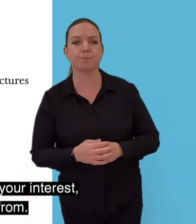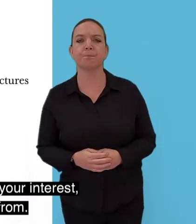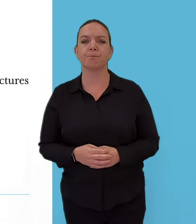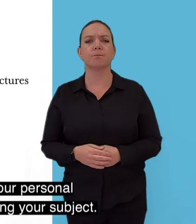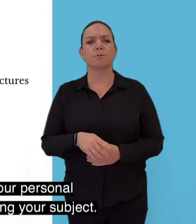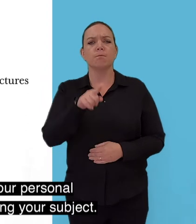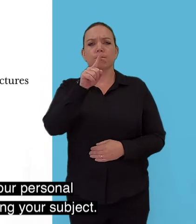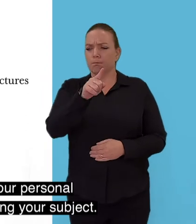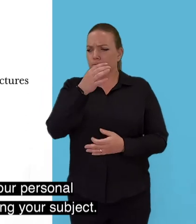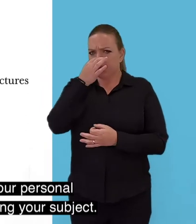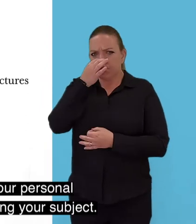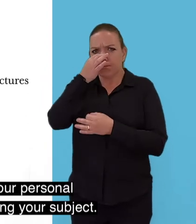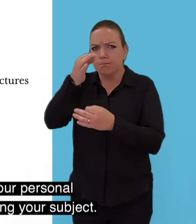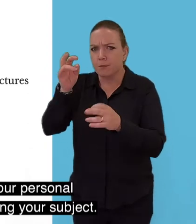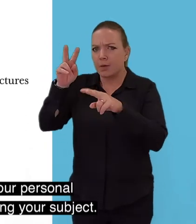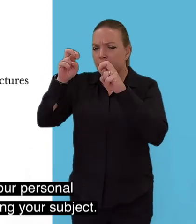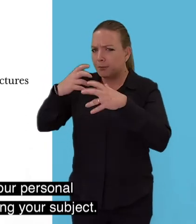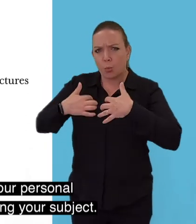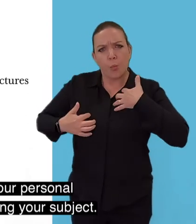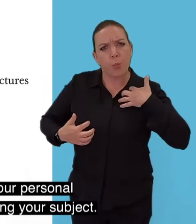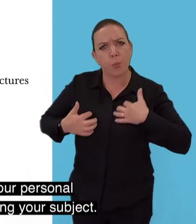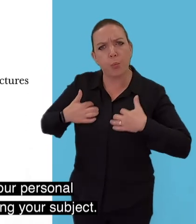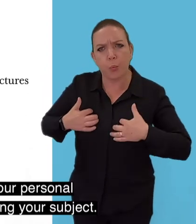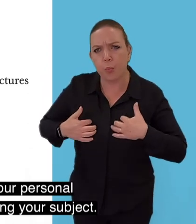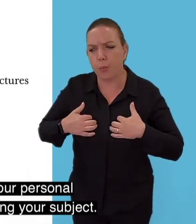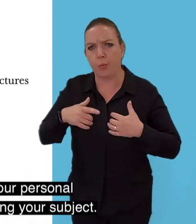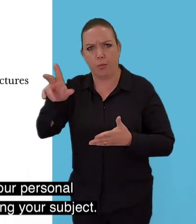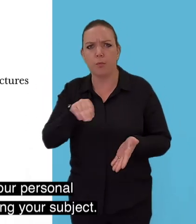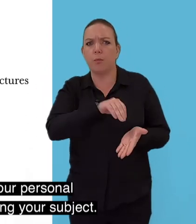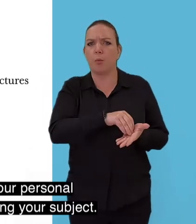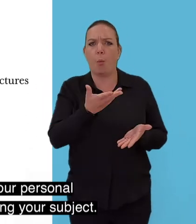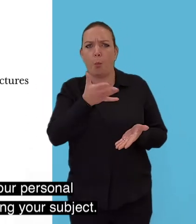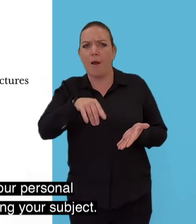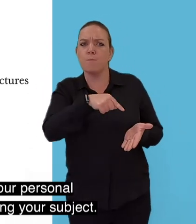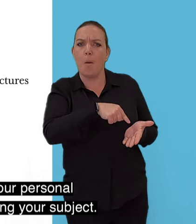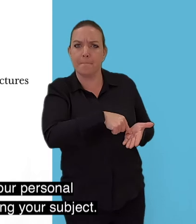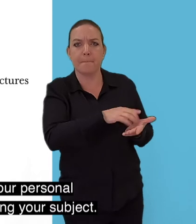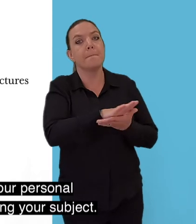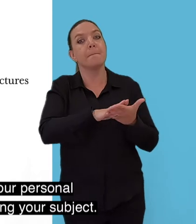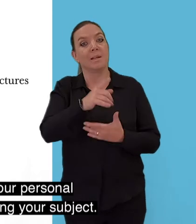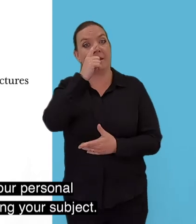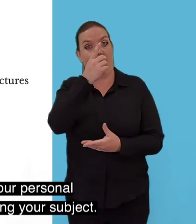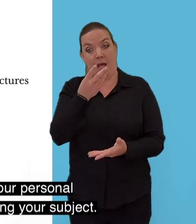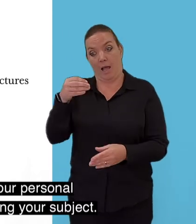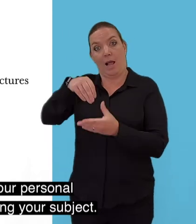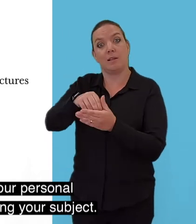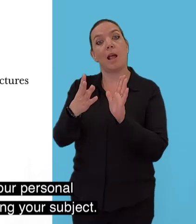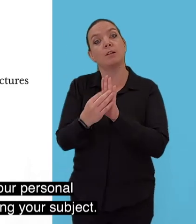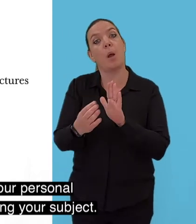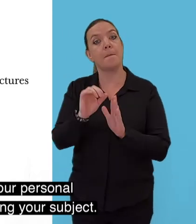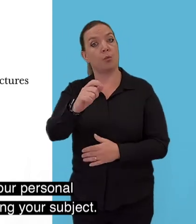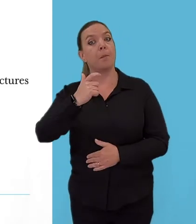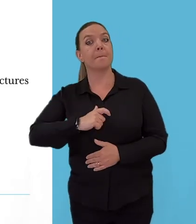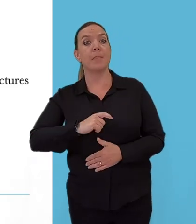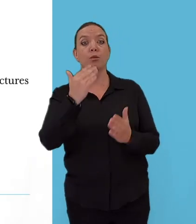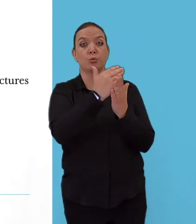your interest note it down and where you got it from. You can then use this as an example in your personal statement to show that you've been researching your subject.